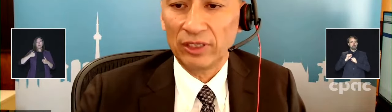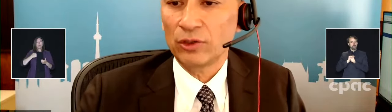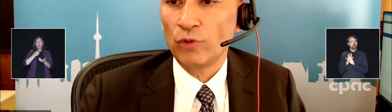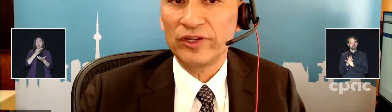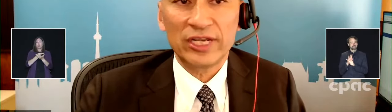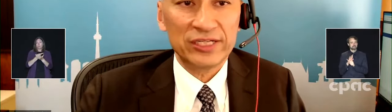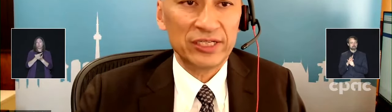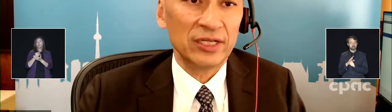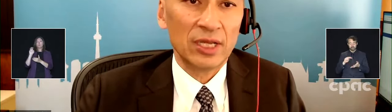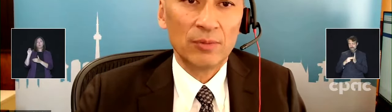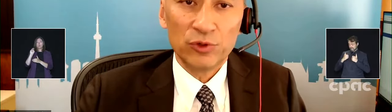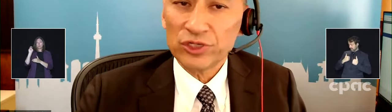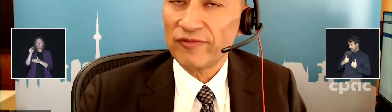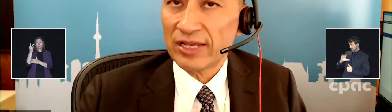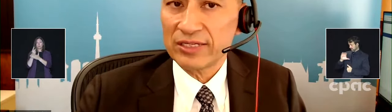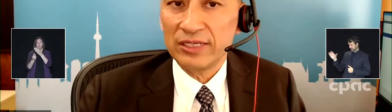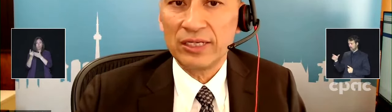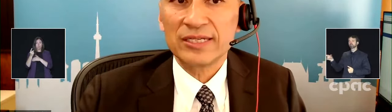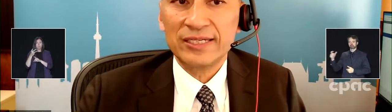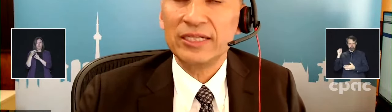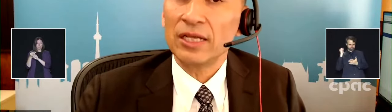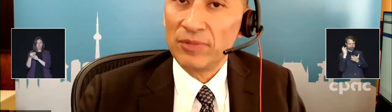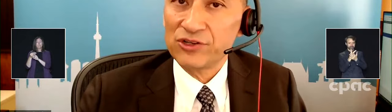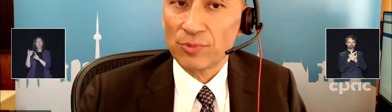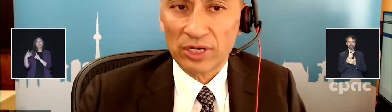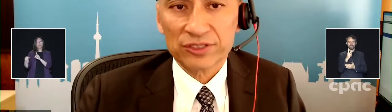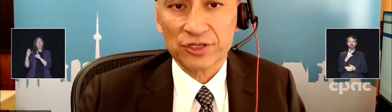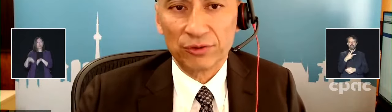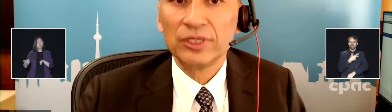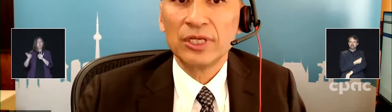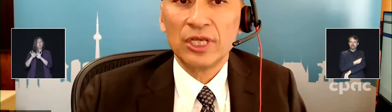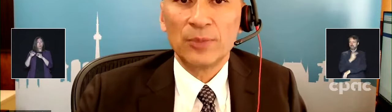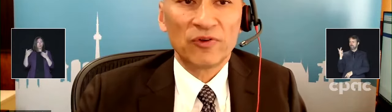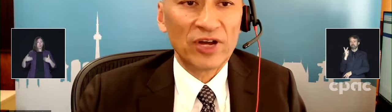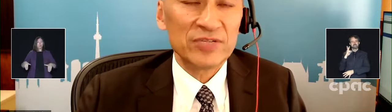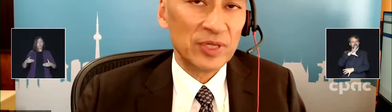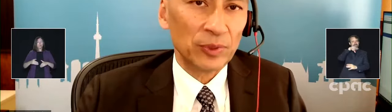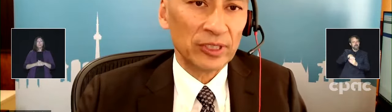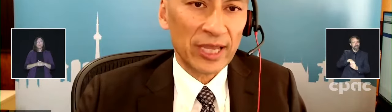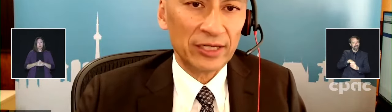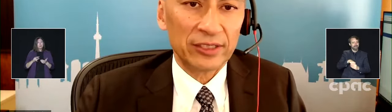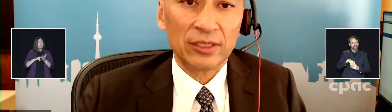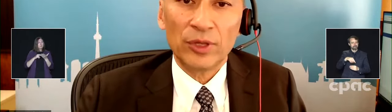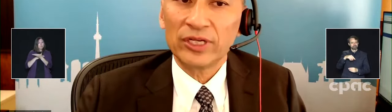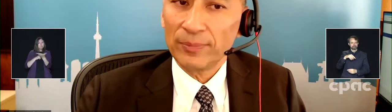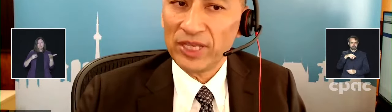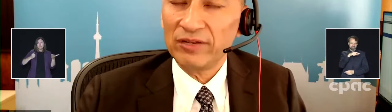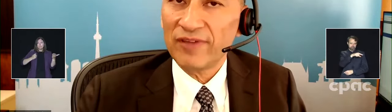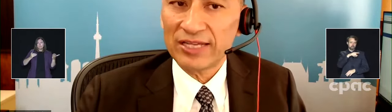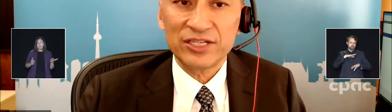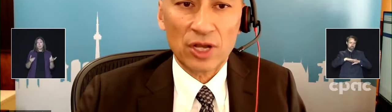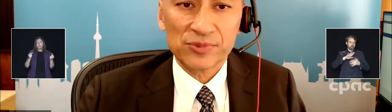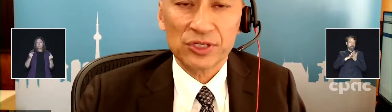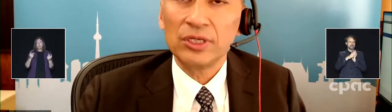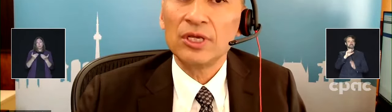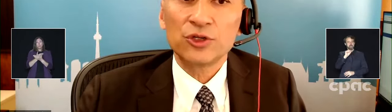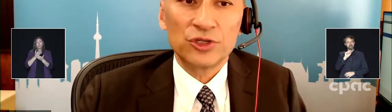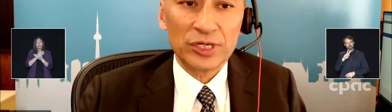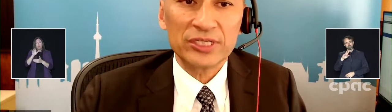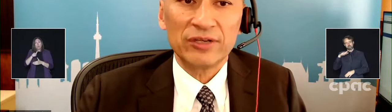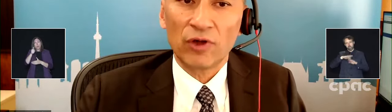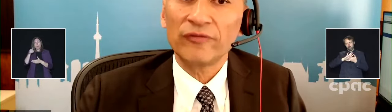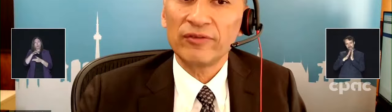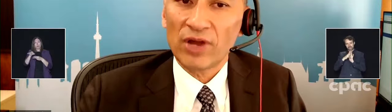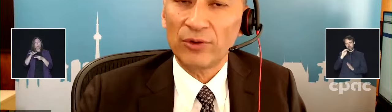bivalent COVID-19 booster vaccine is indeed a major milestone. It provides people in Canada with an updated vaccine option